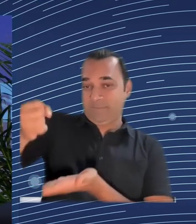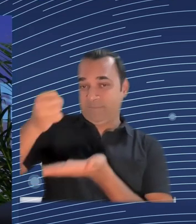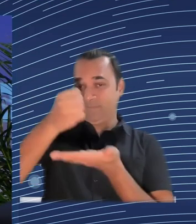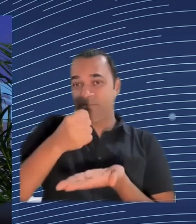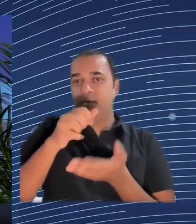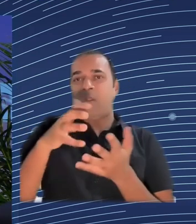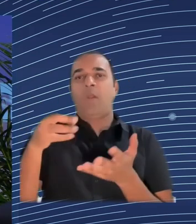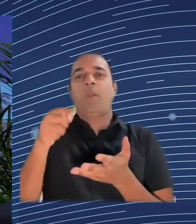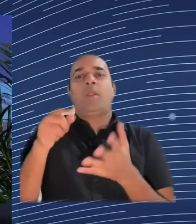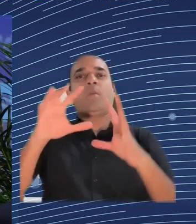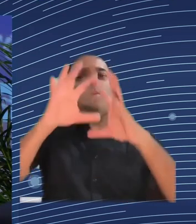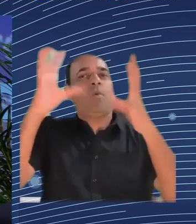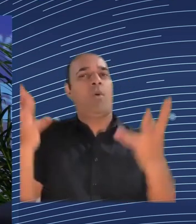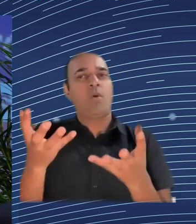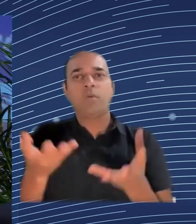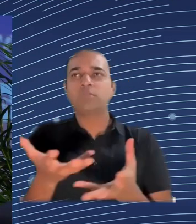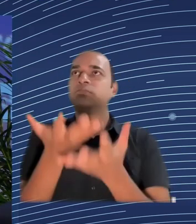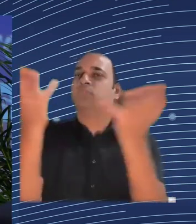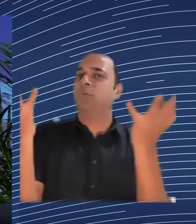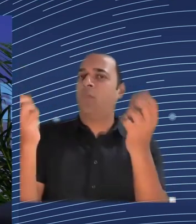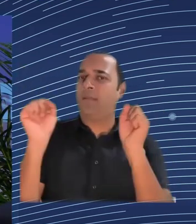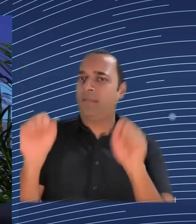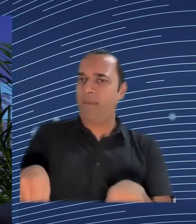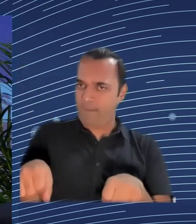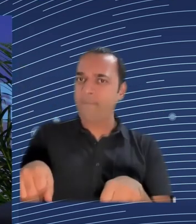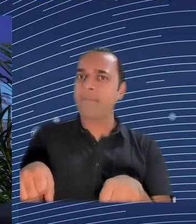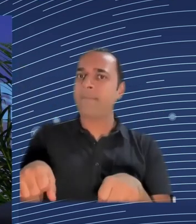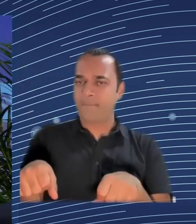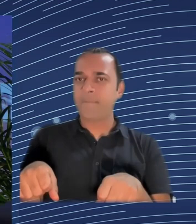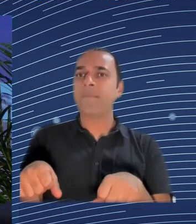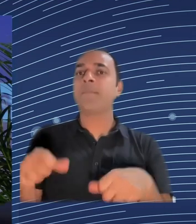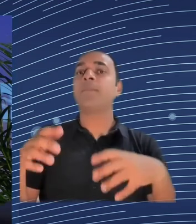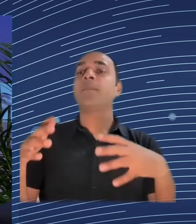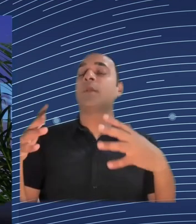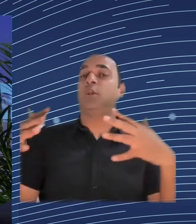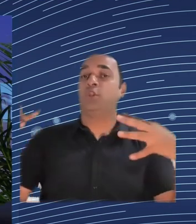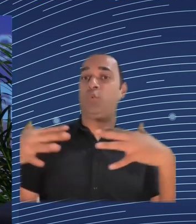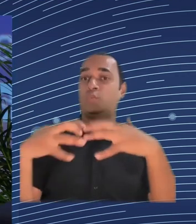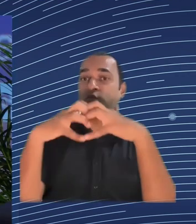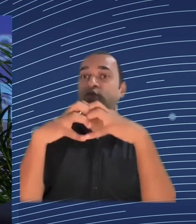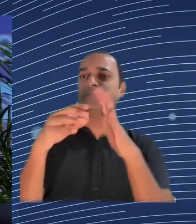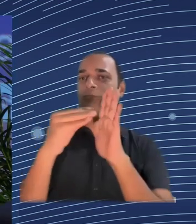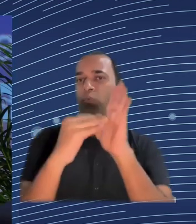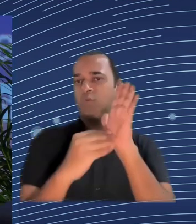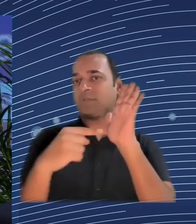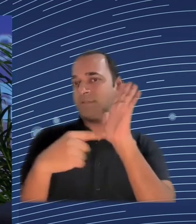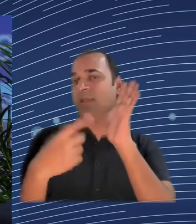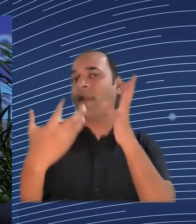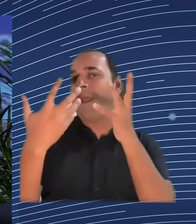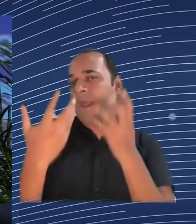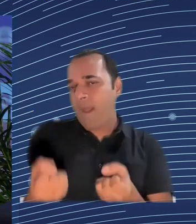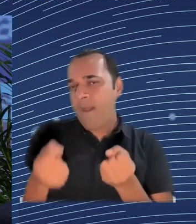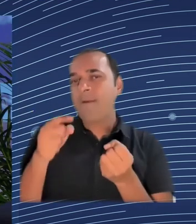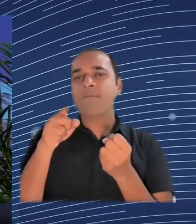economic figures are telling the story of a successful Bucharest, of a successful capital region. But